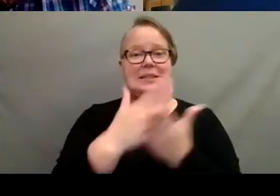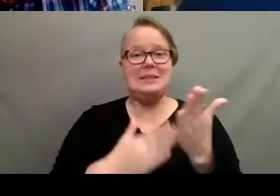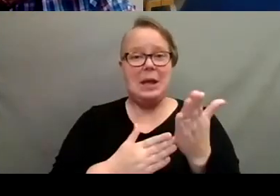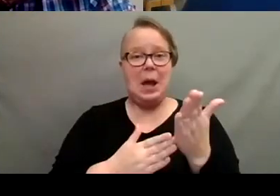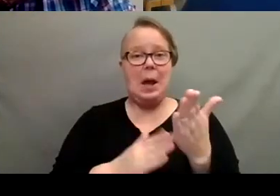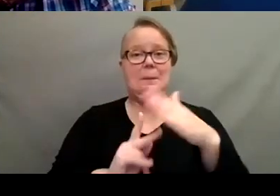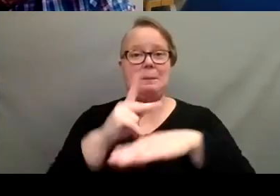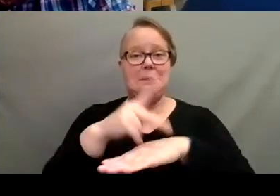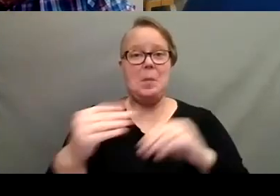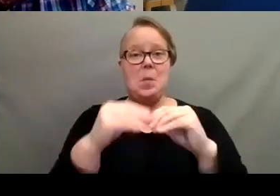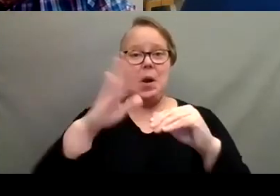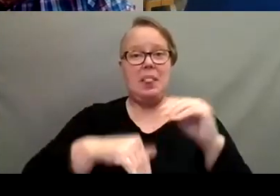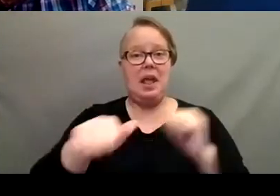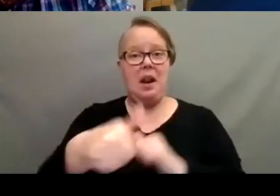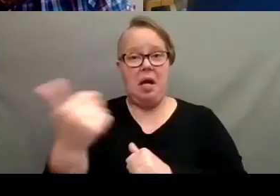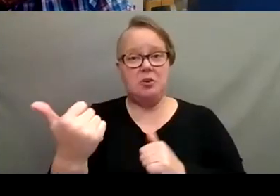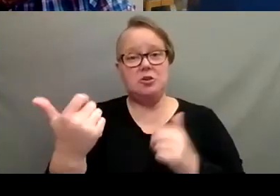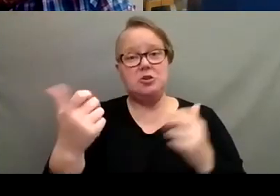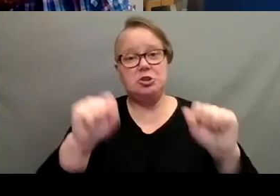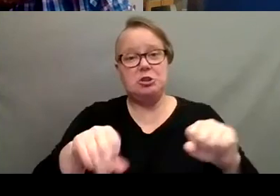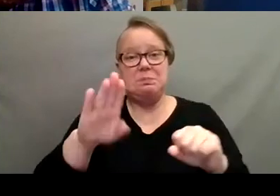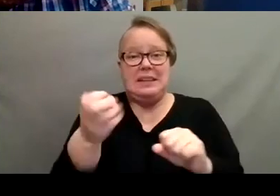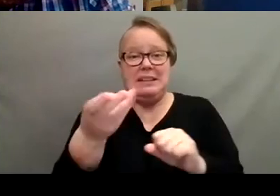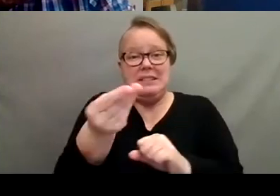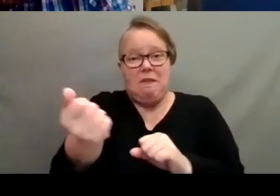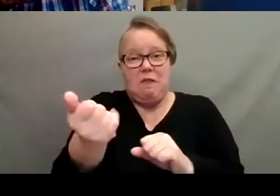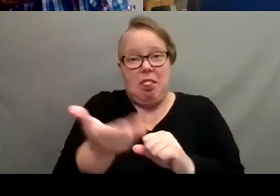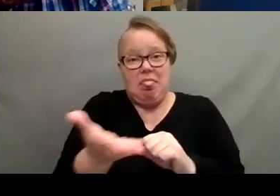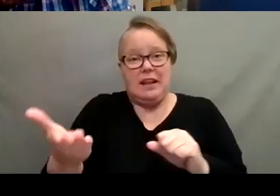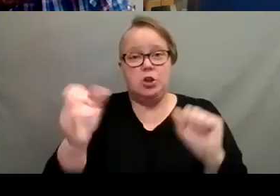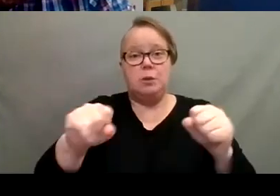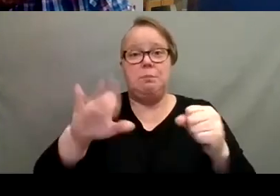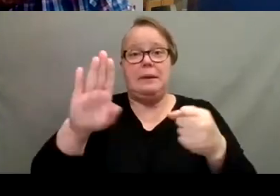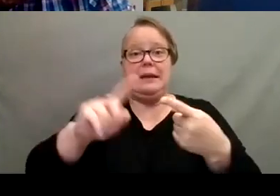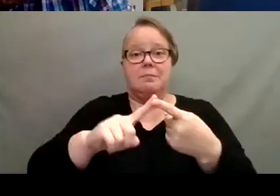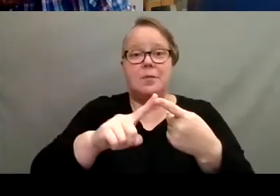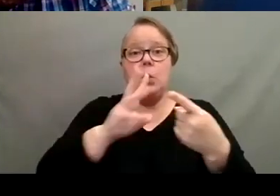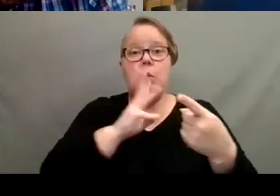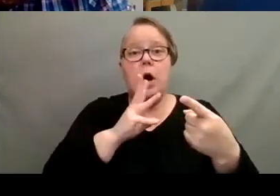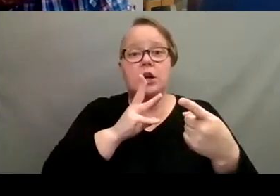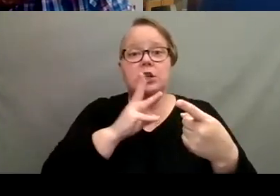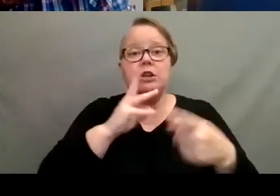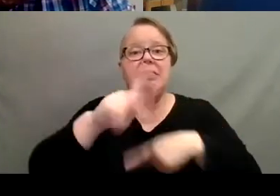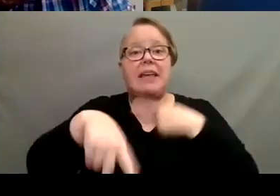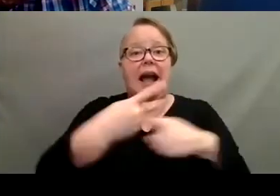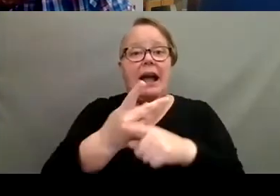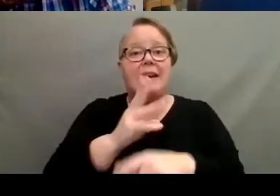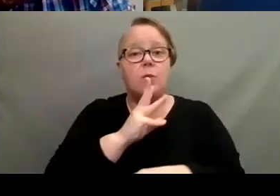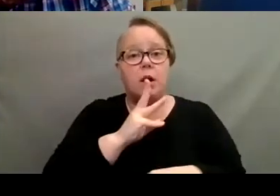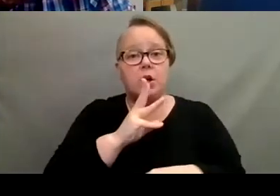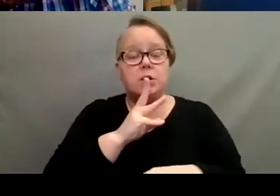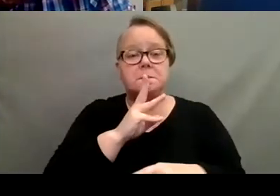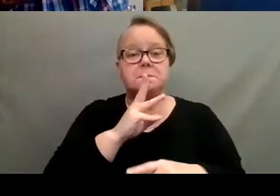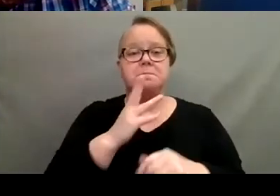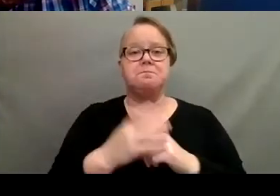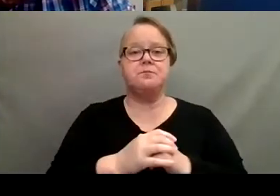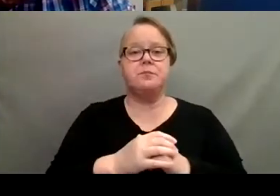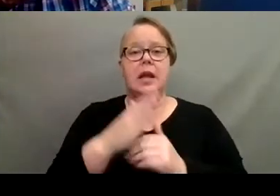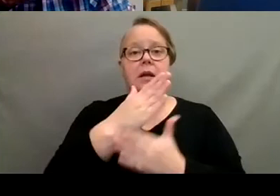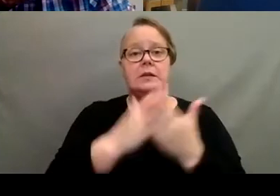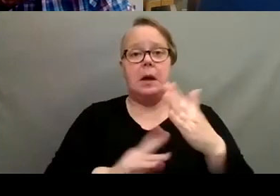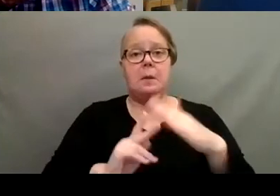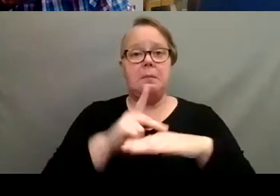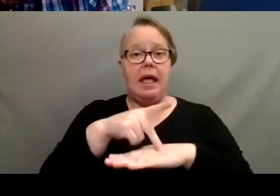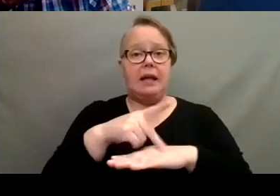And it could be a couple factors. It could be your water, the type of water. Some plants are